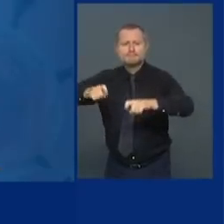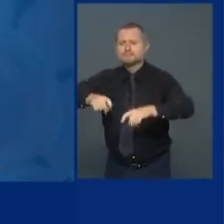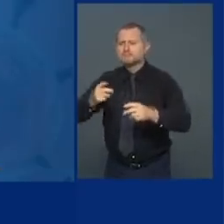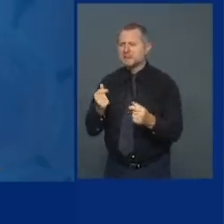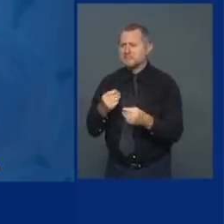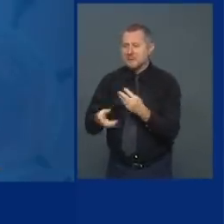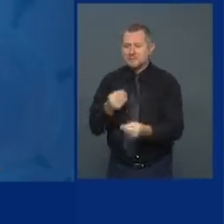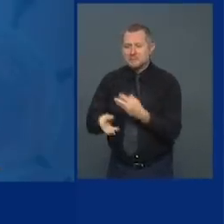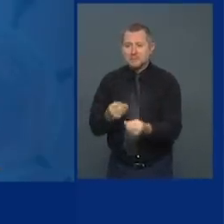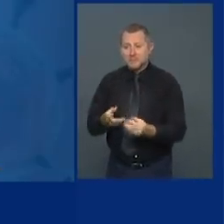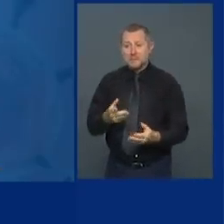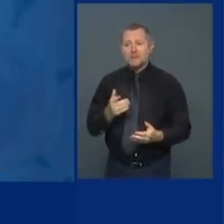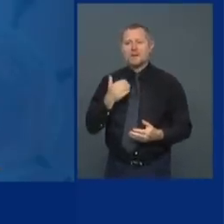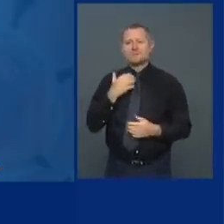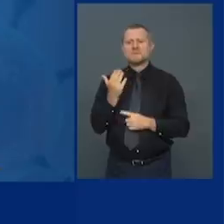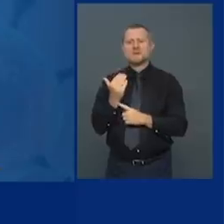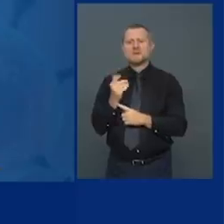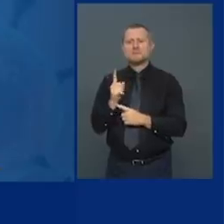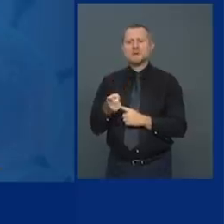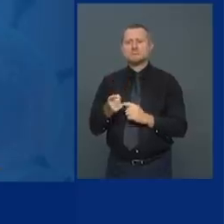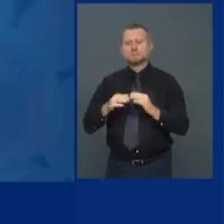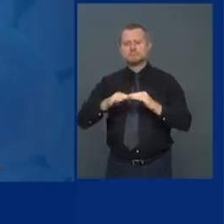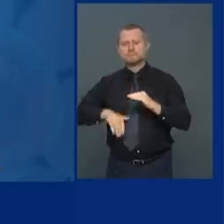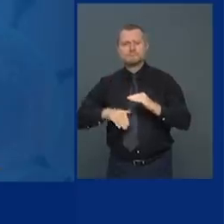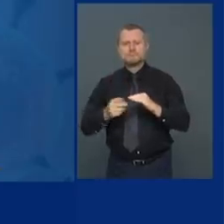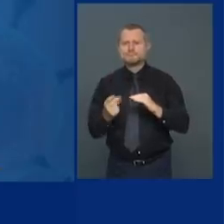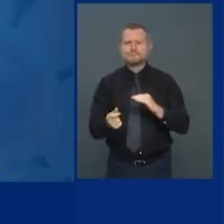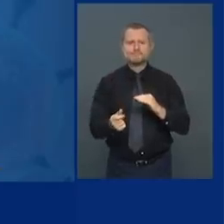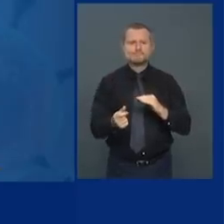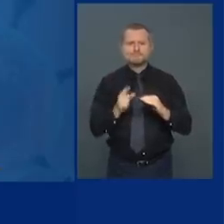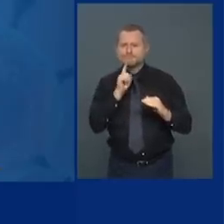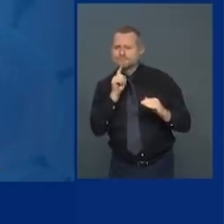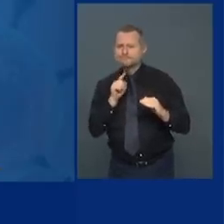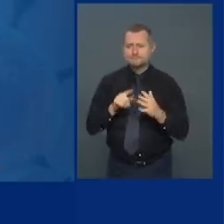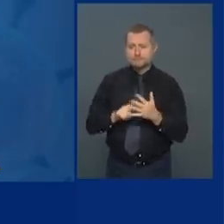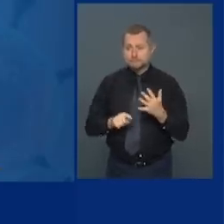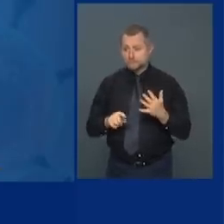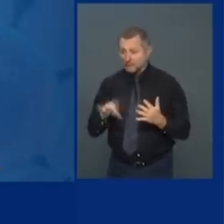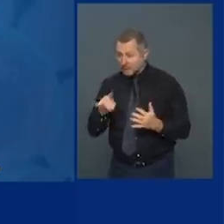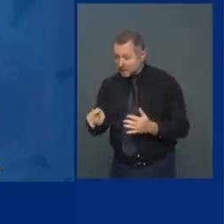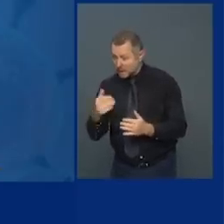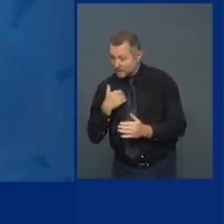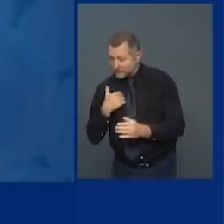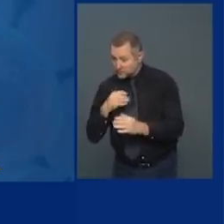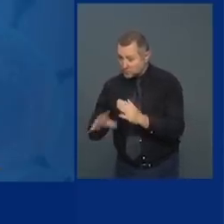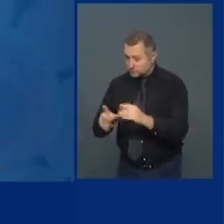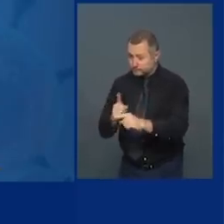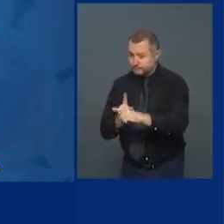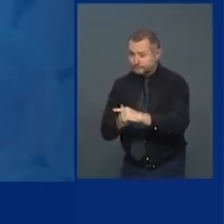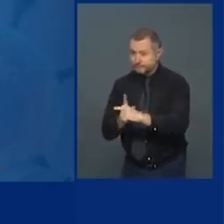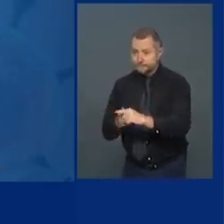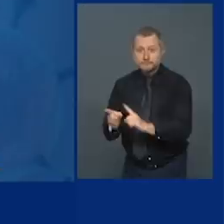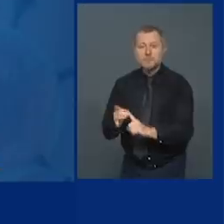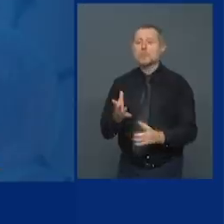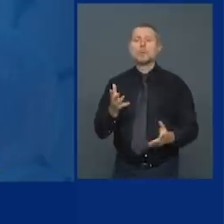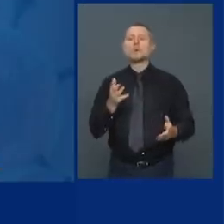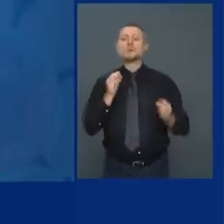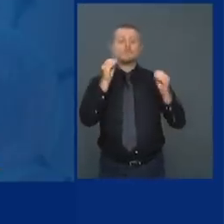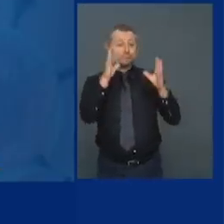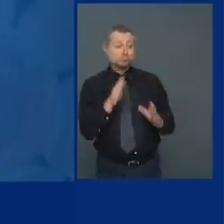a test in 15 minutes, so you can find a student, a teacher who's infected,